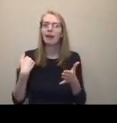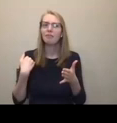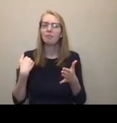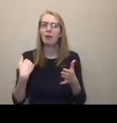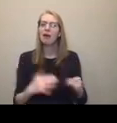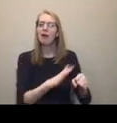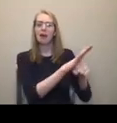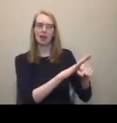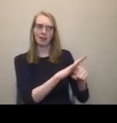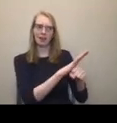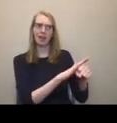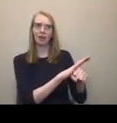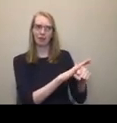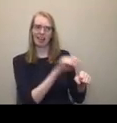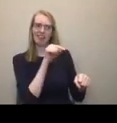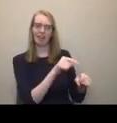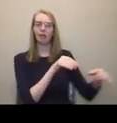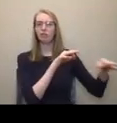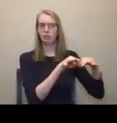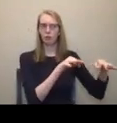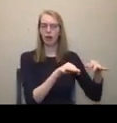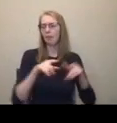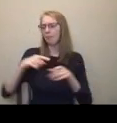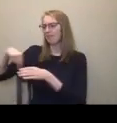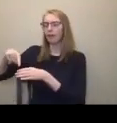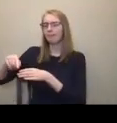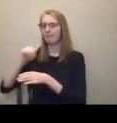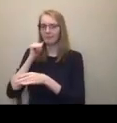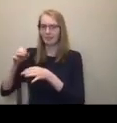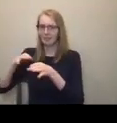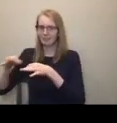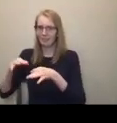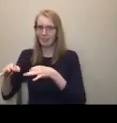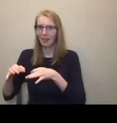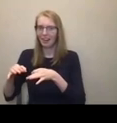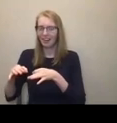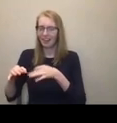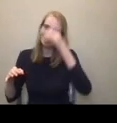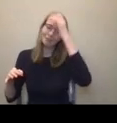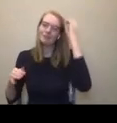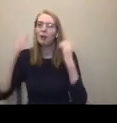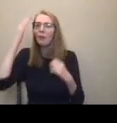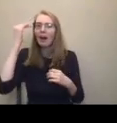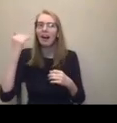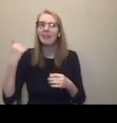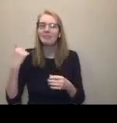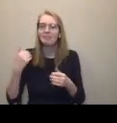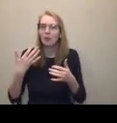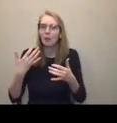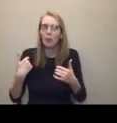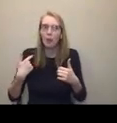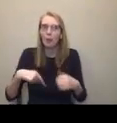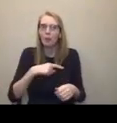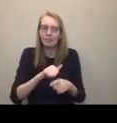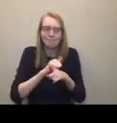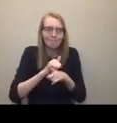people around them don't get their backs up because somebody's talking the whole time. Because we have trained our audiences, of course, to be polite during a show. So other people get